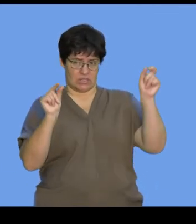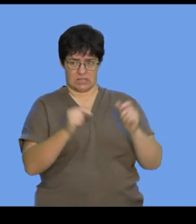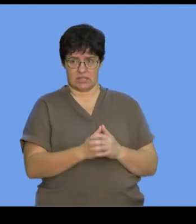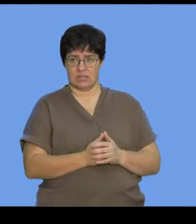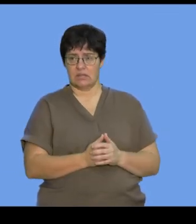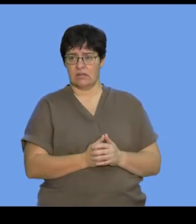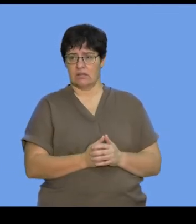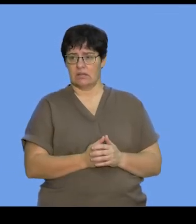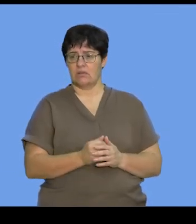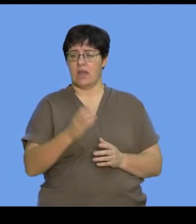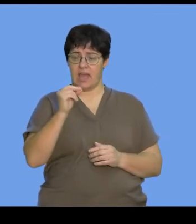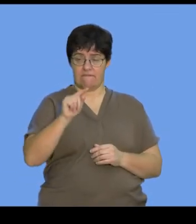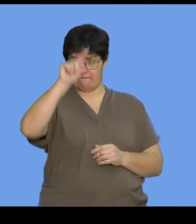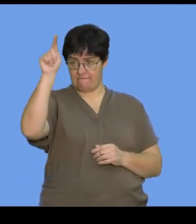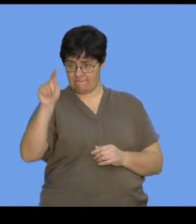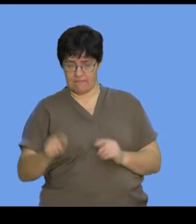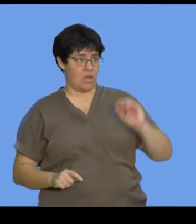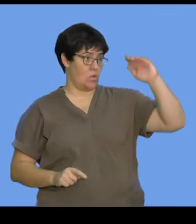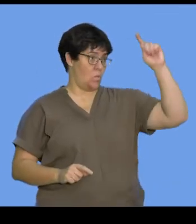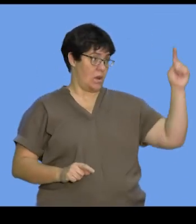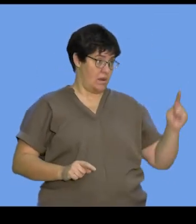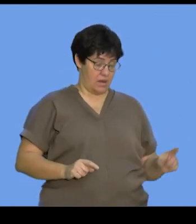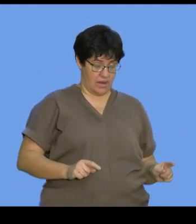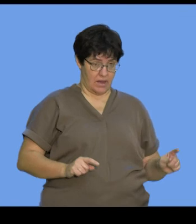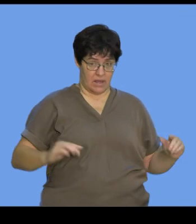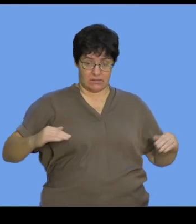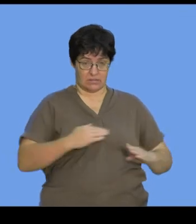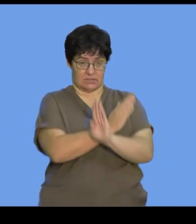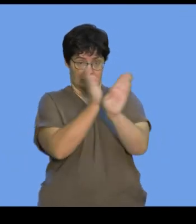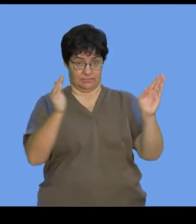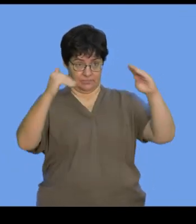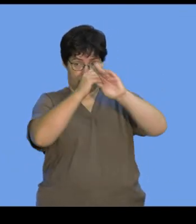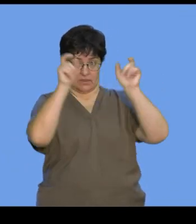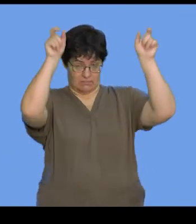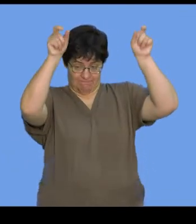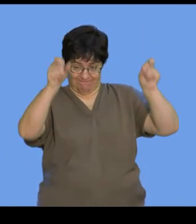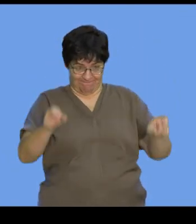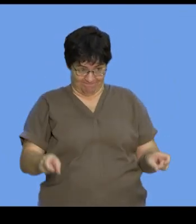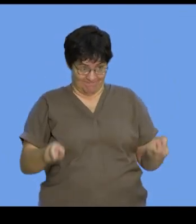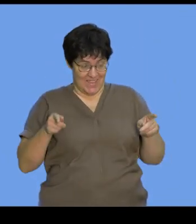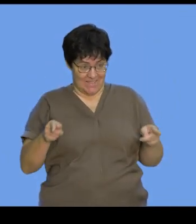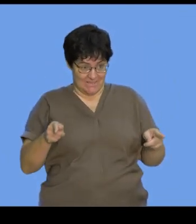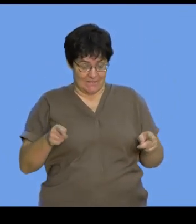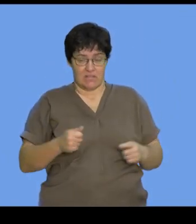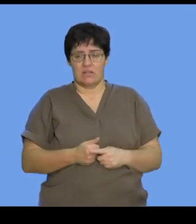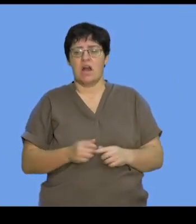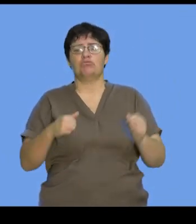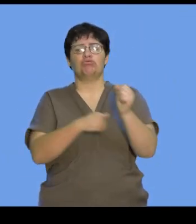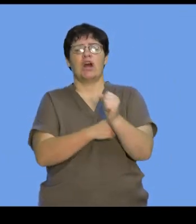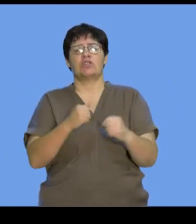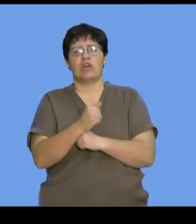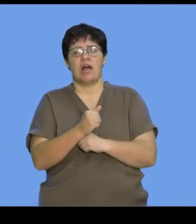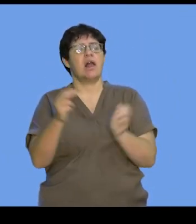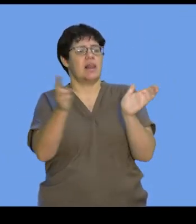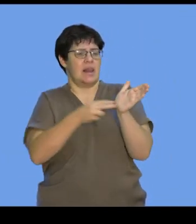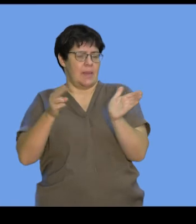this yet. So, you've got the one strand here. And you have the other strand, which is on the other end. We've got some structures that are